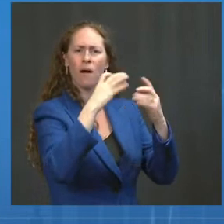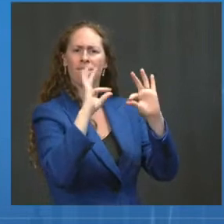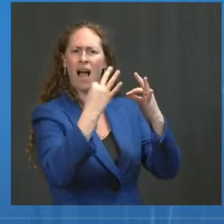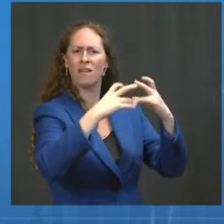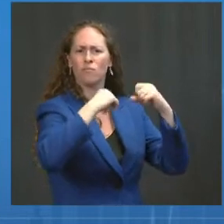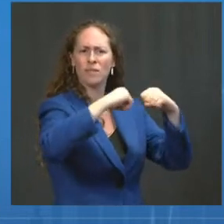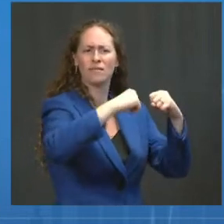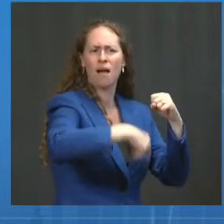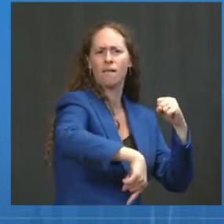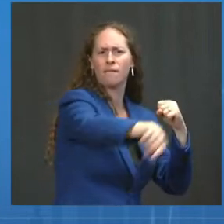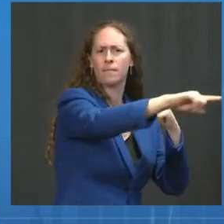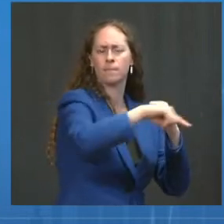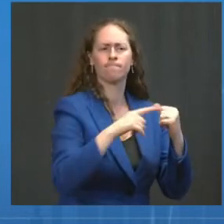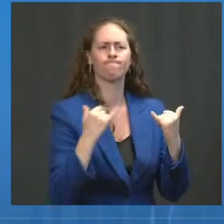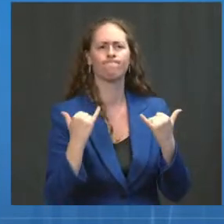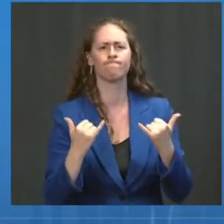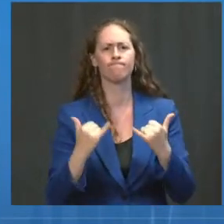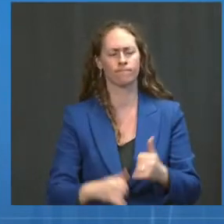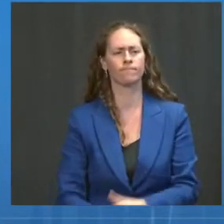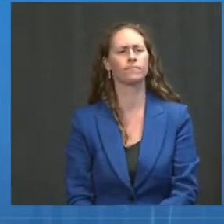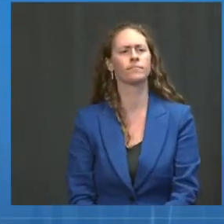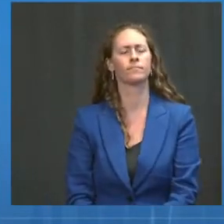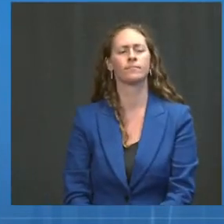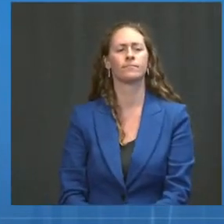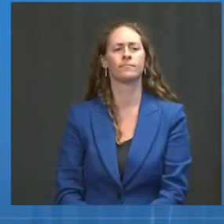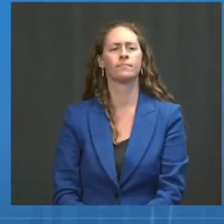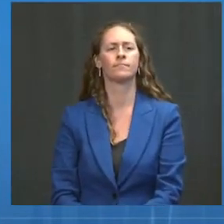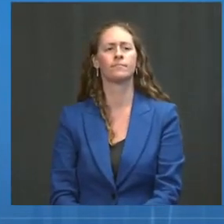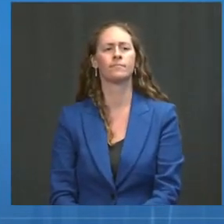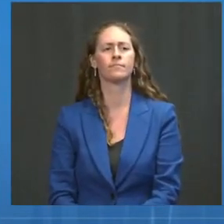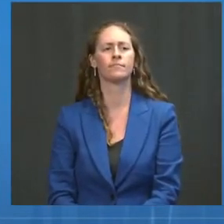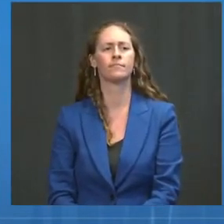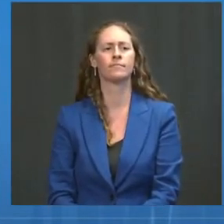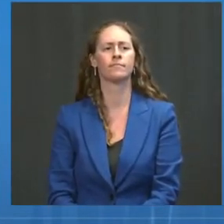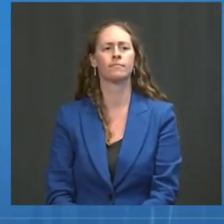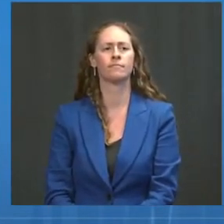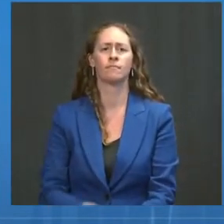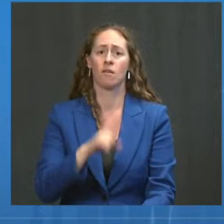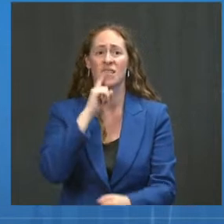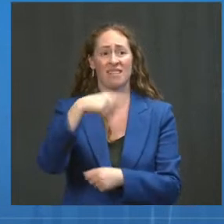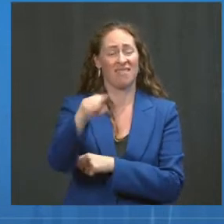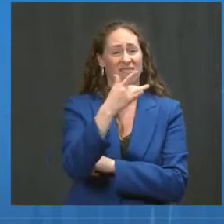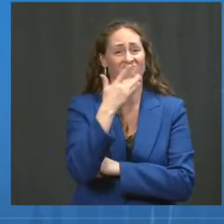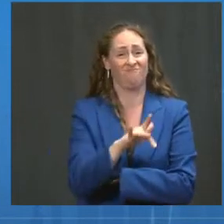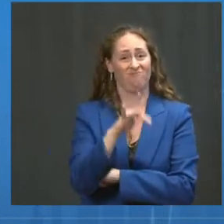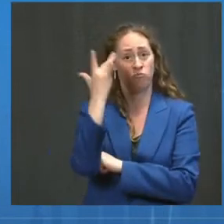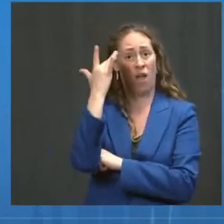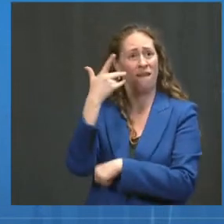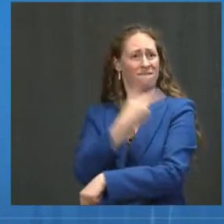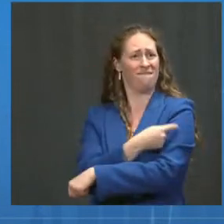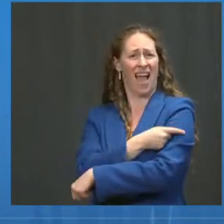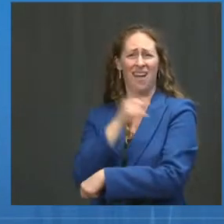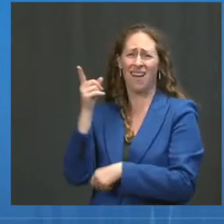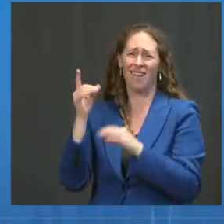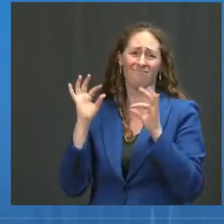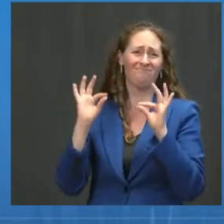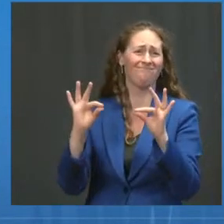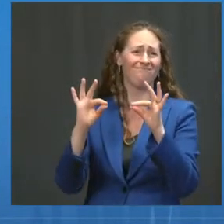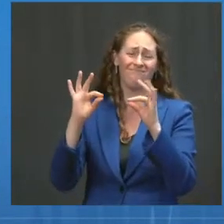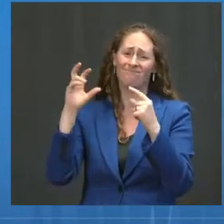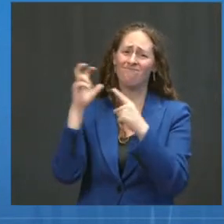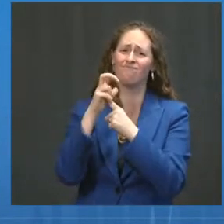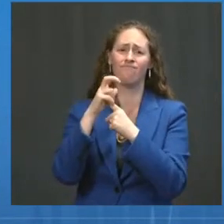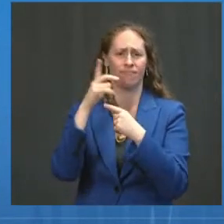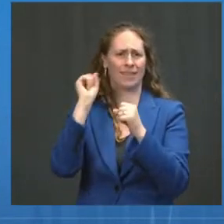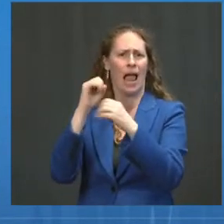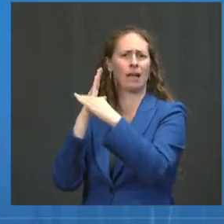we have been fortunate to have safe, effective vaccines that offer outstanding protection against the worst outcomes of this virus,